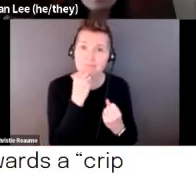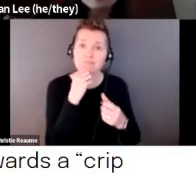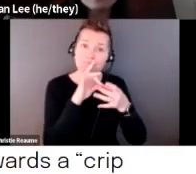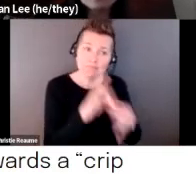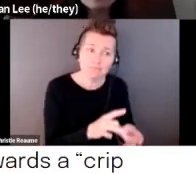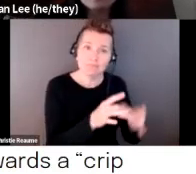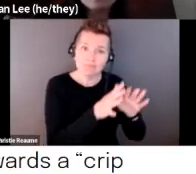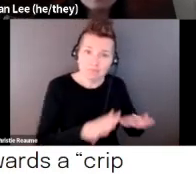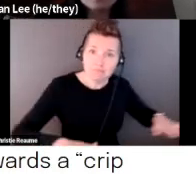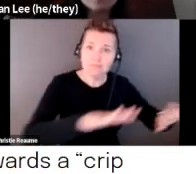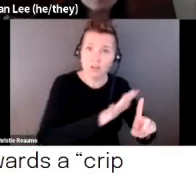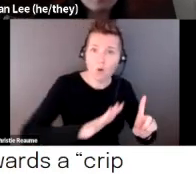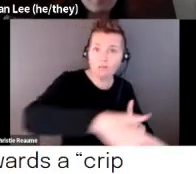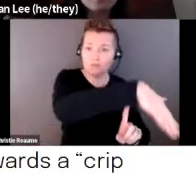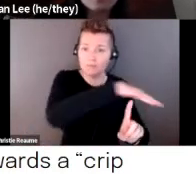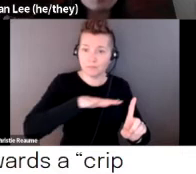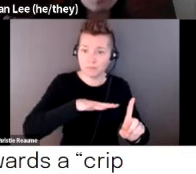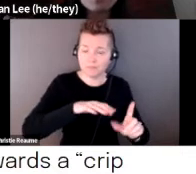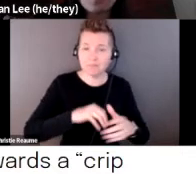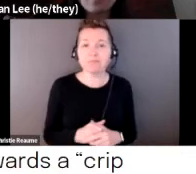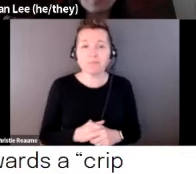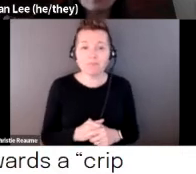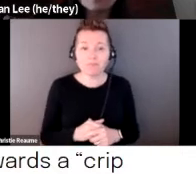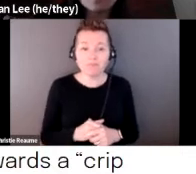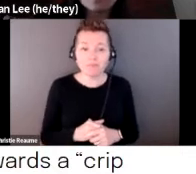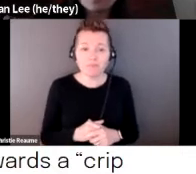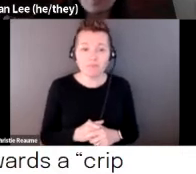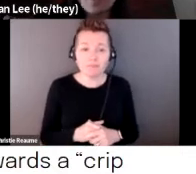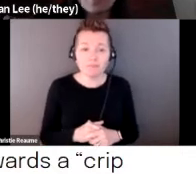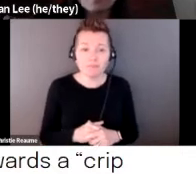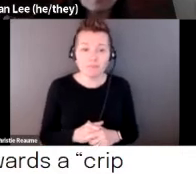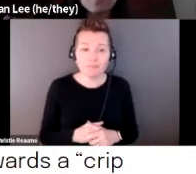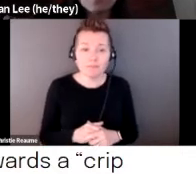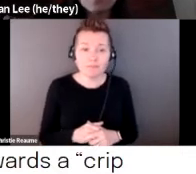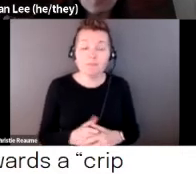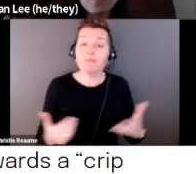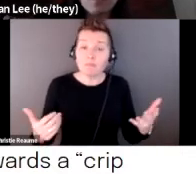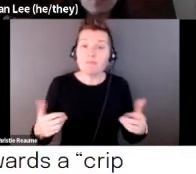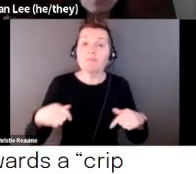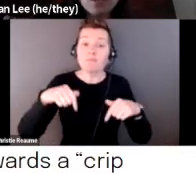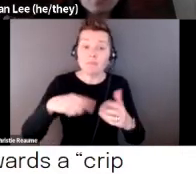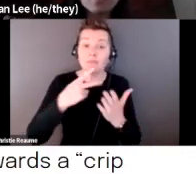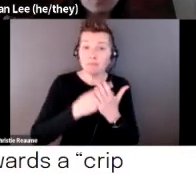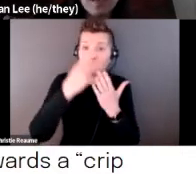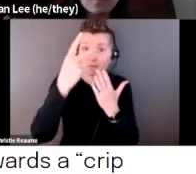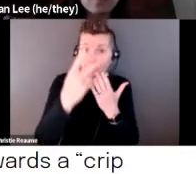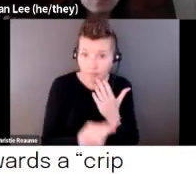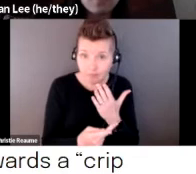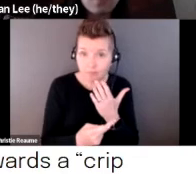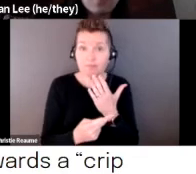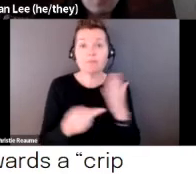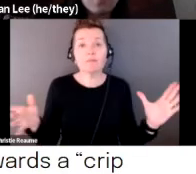So this is an exhibition and its programs, which, um, are done in partnership with